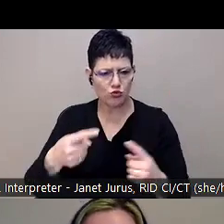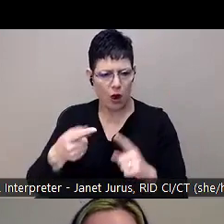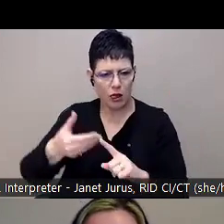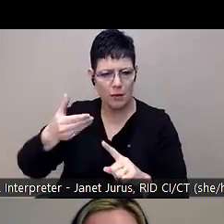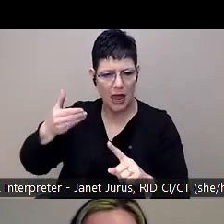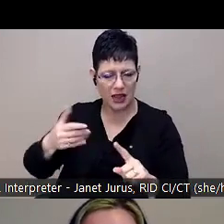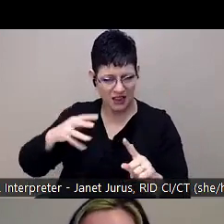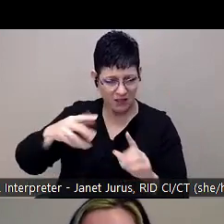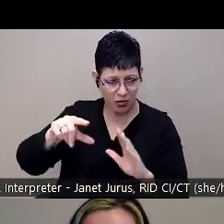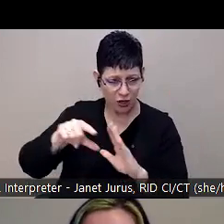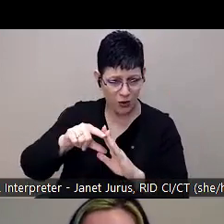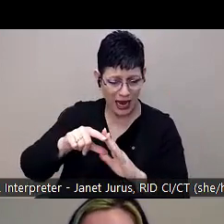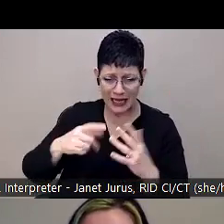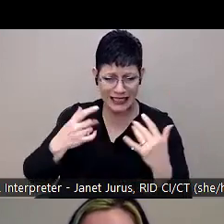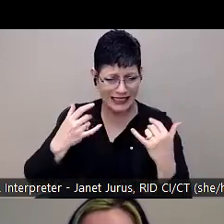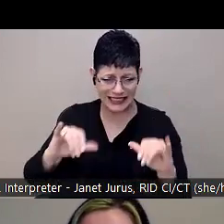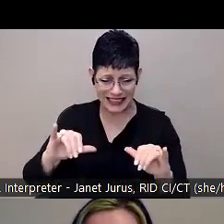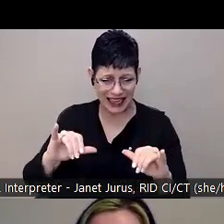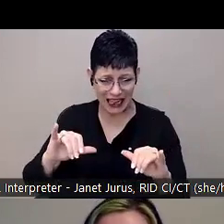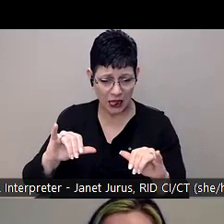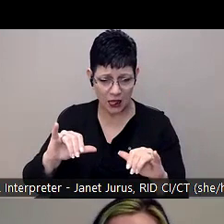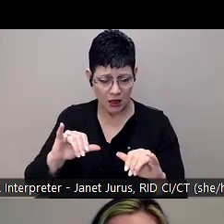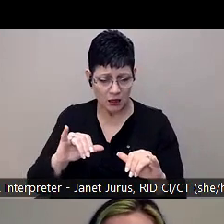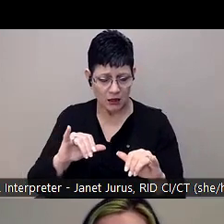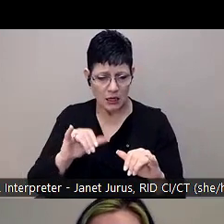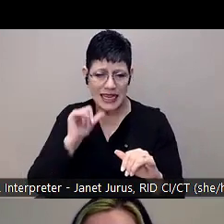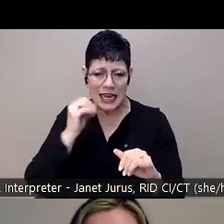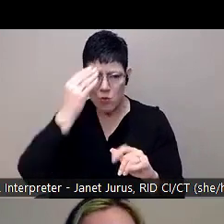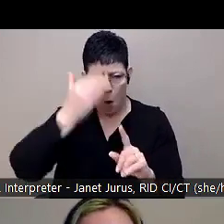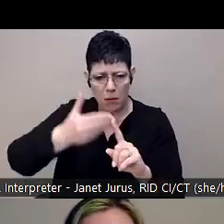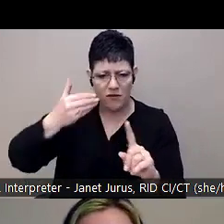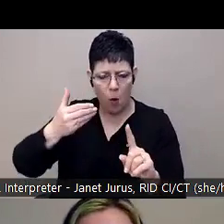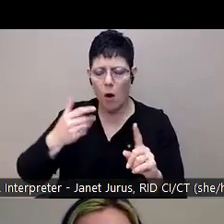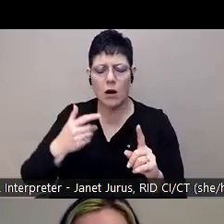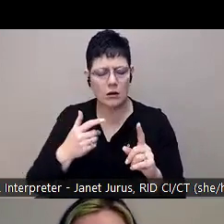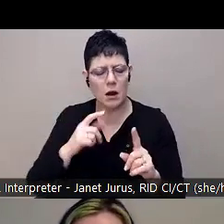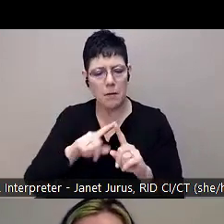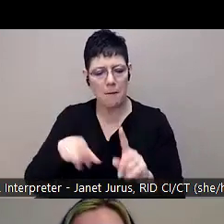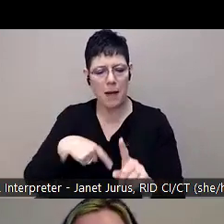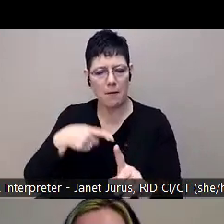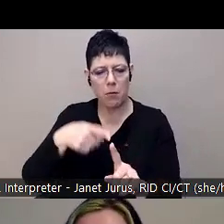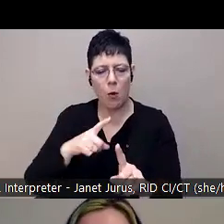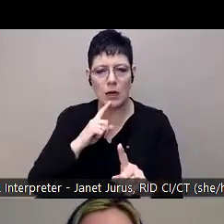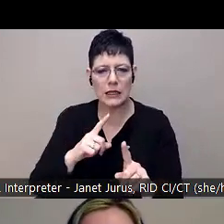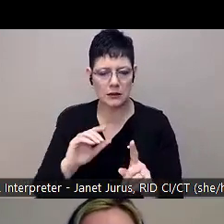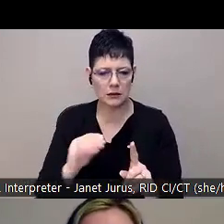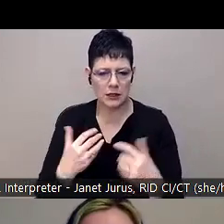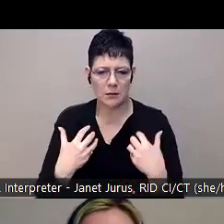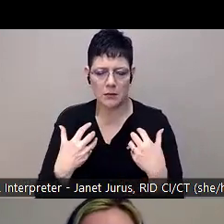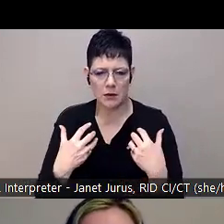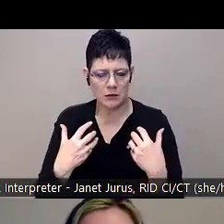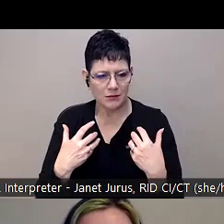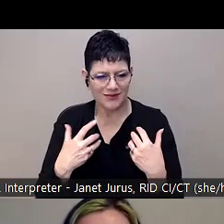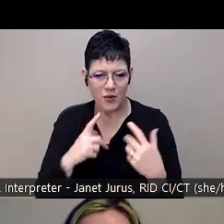learning like healthy ways to calm down. I just think that that's awesome. Even if it's just a couple of students, but it was a lot who said that. So.